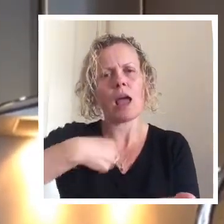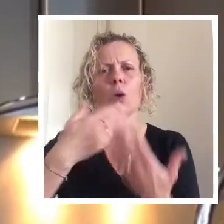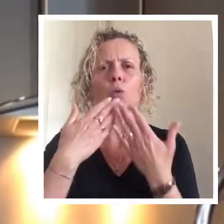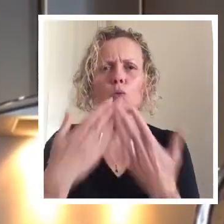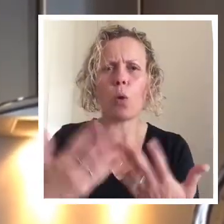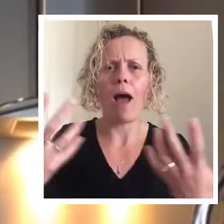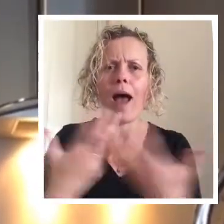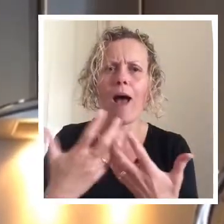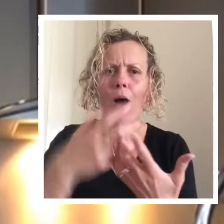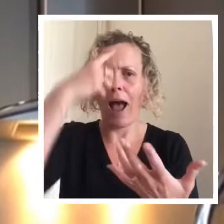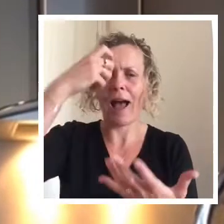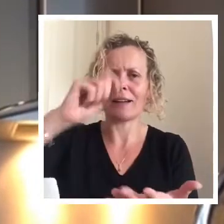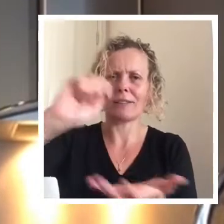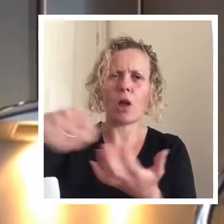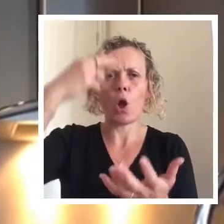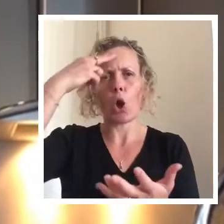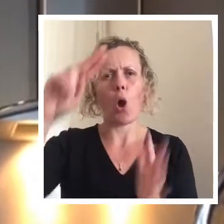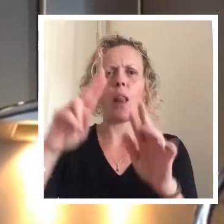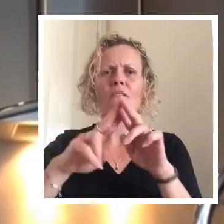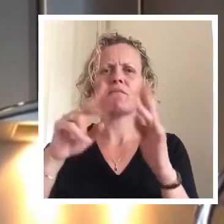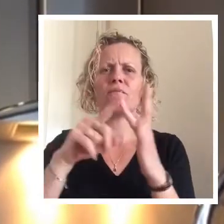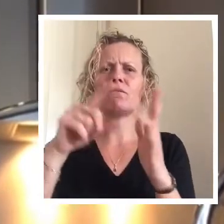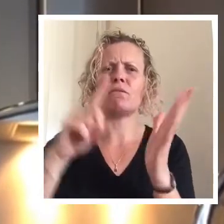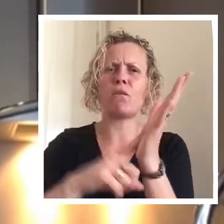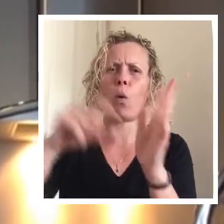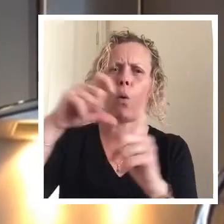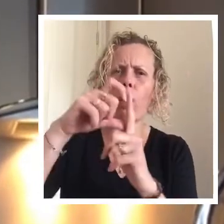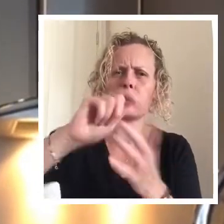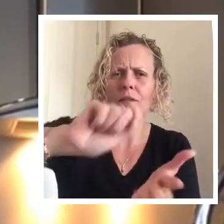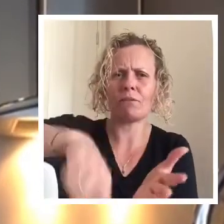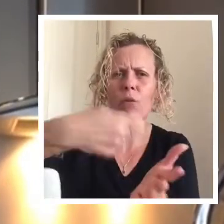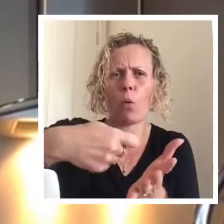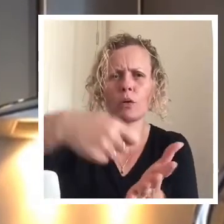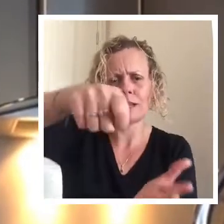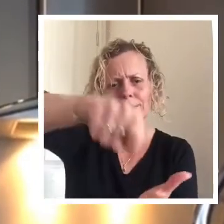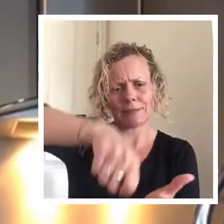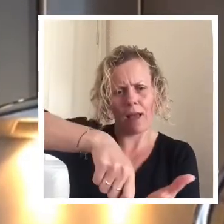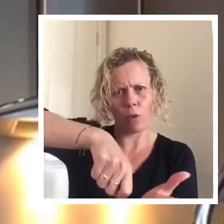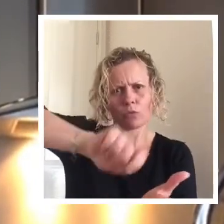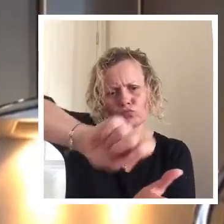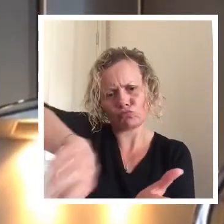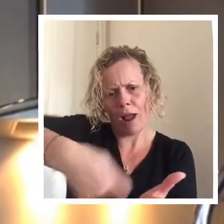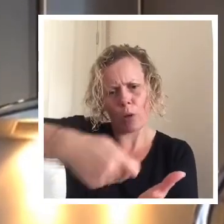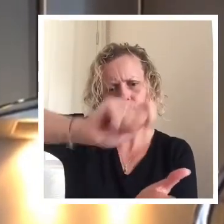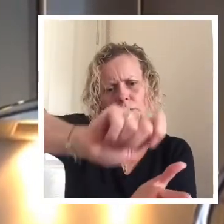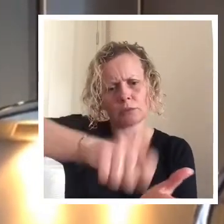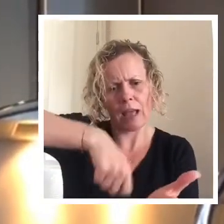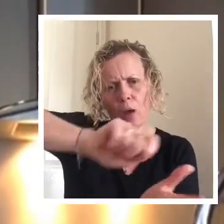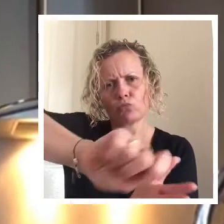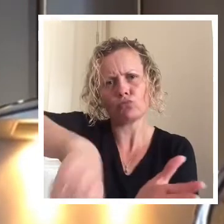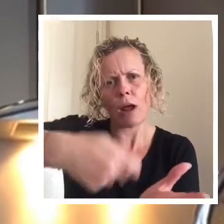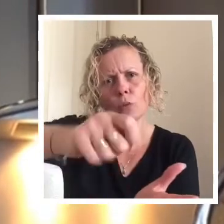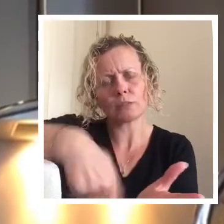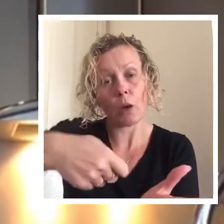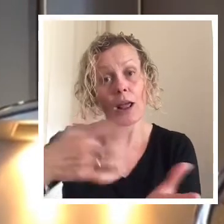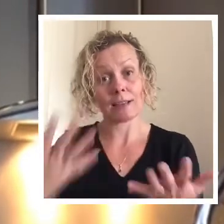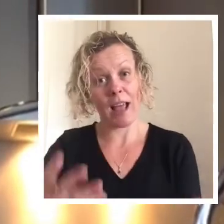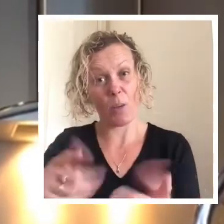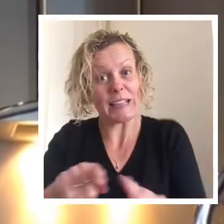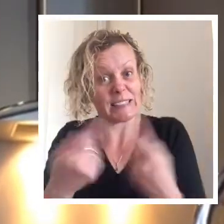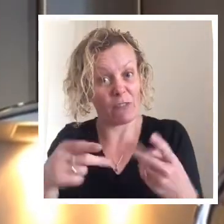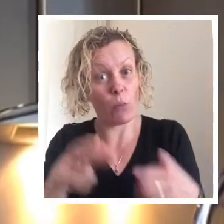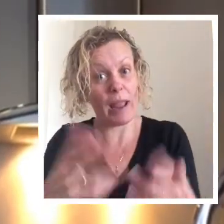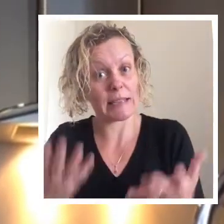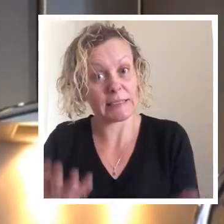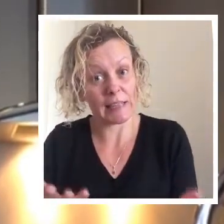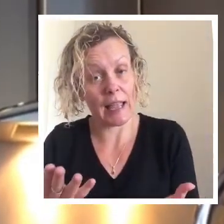one way of folding where we went round the dish and down the middle. This week I'm going to teach you a new folding skill and this